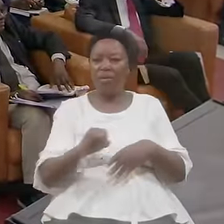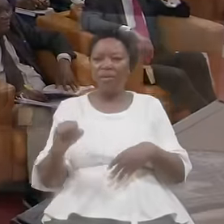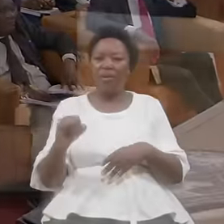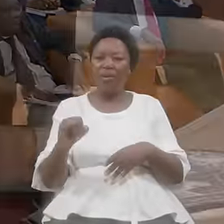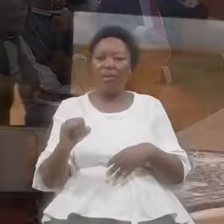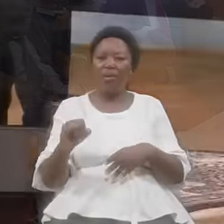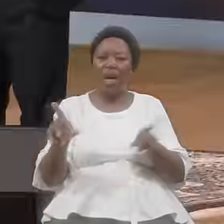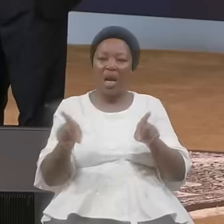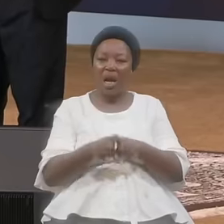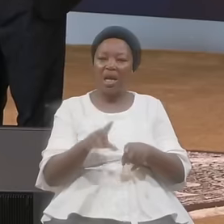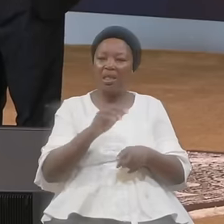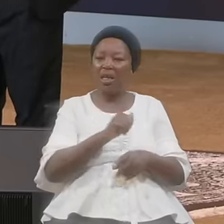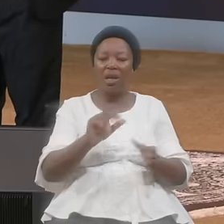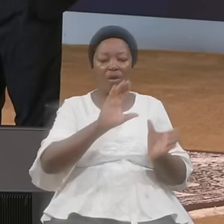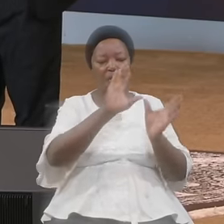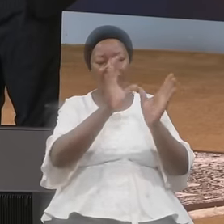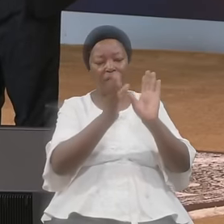As A Converted